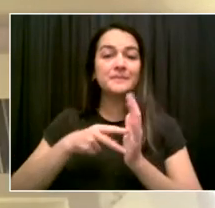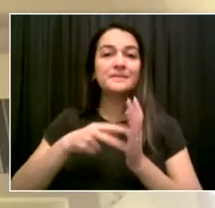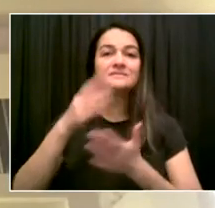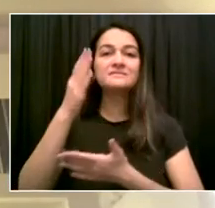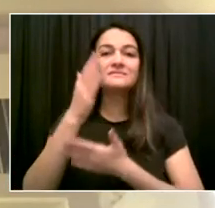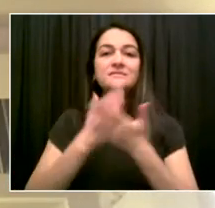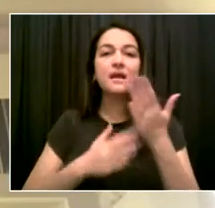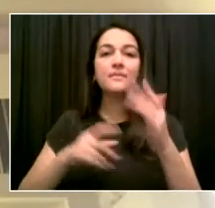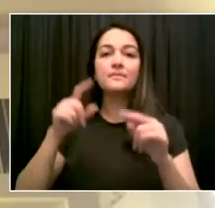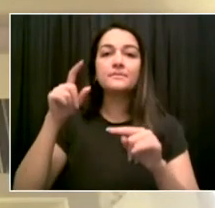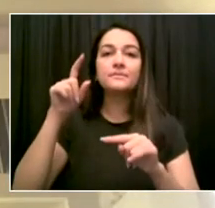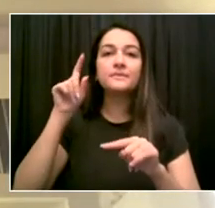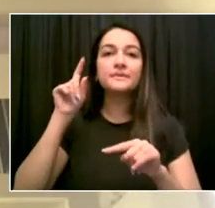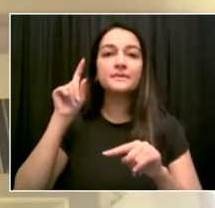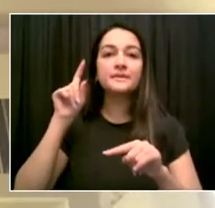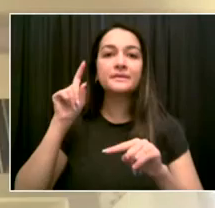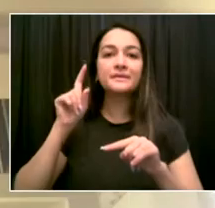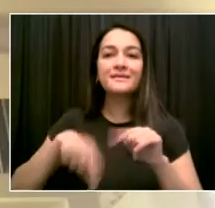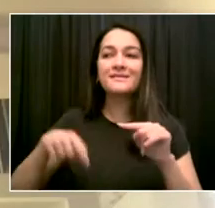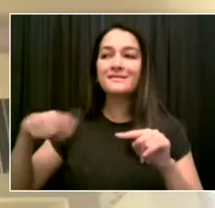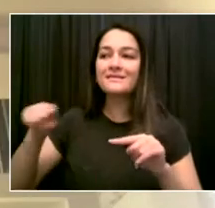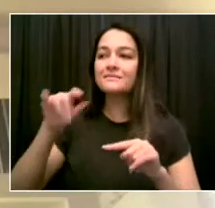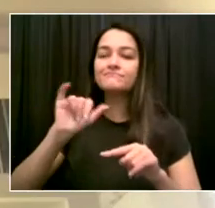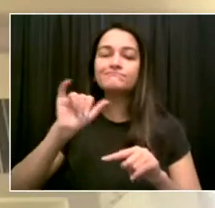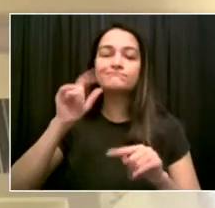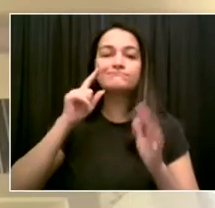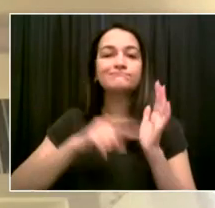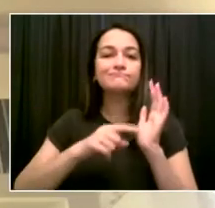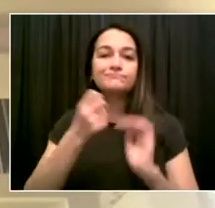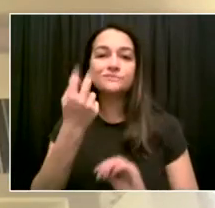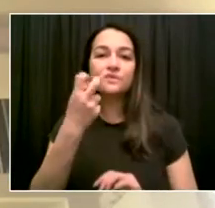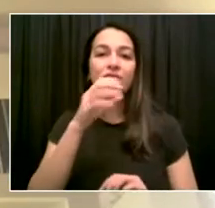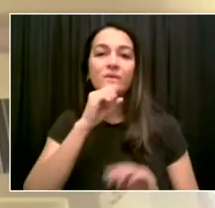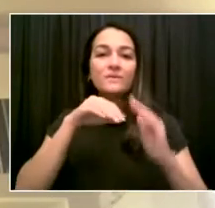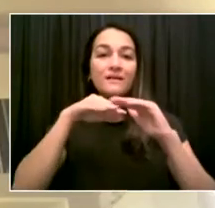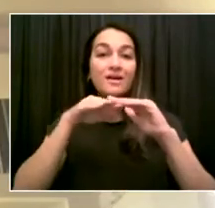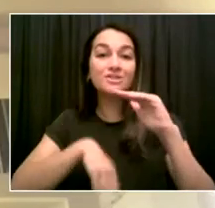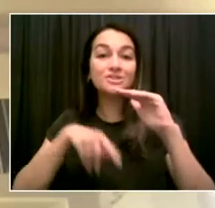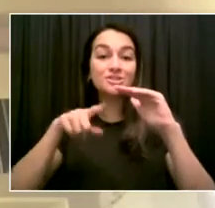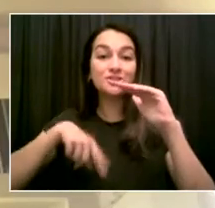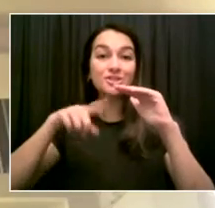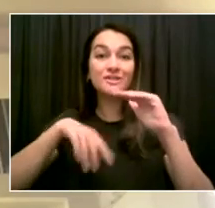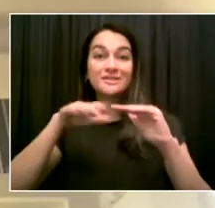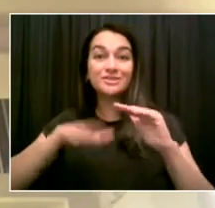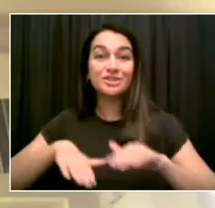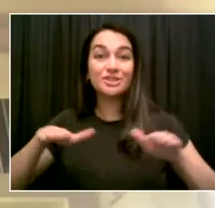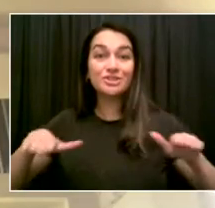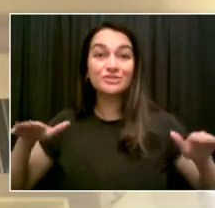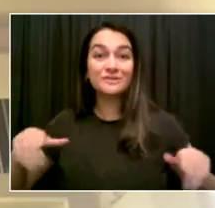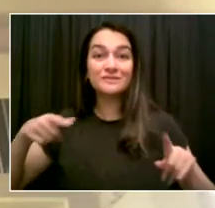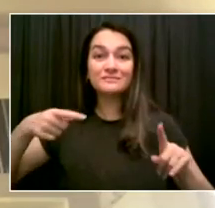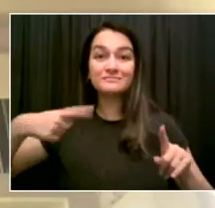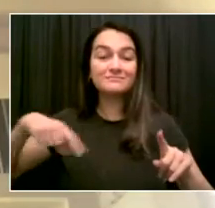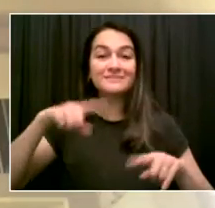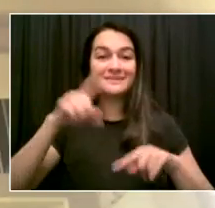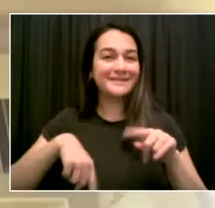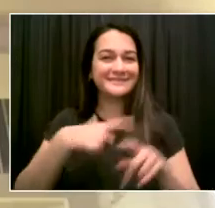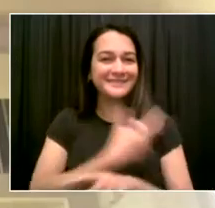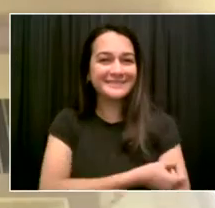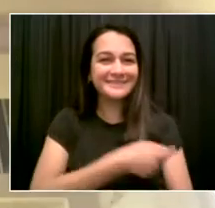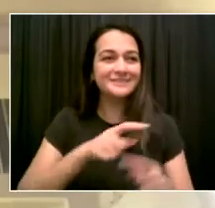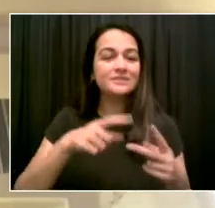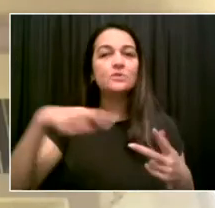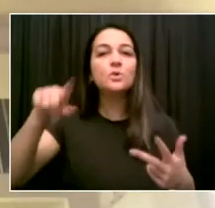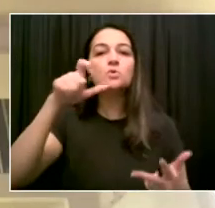of their age, or possibly because of their health status. They may have a compromised immune